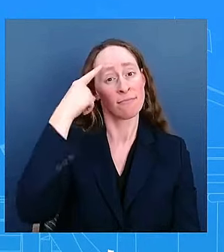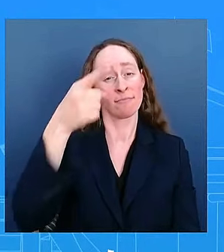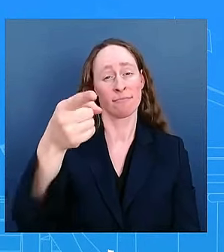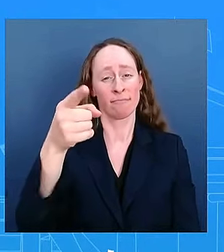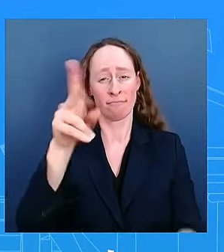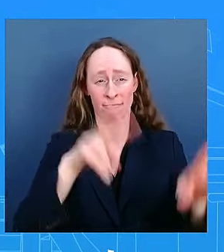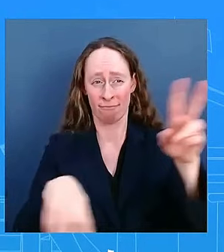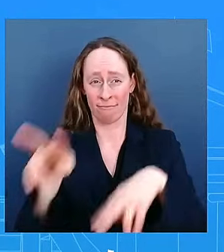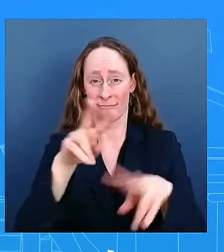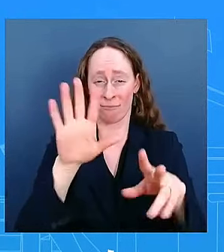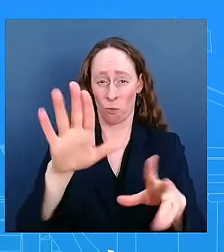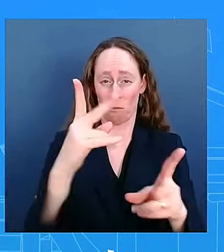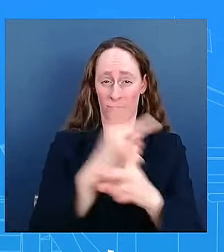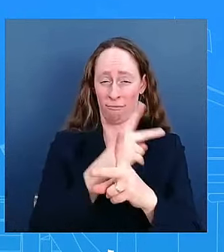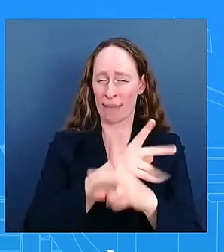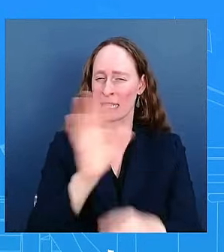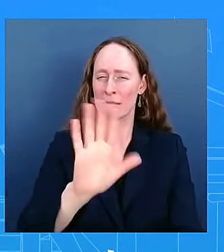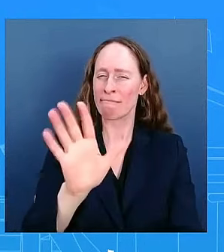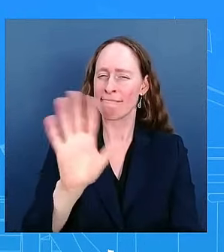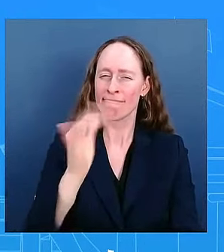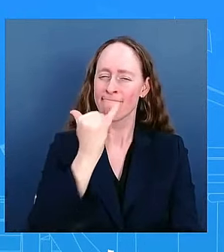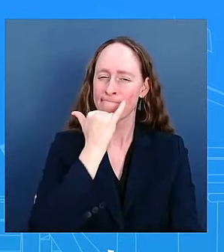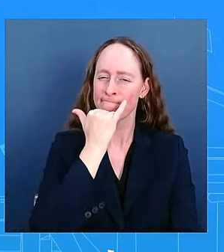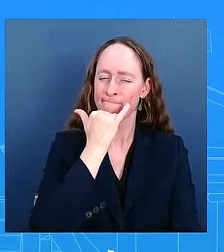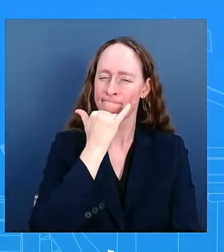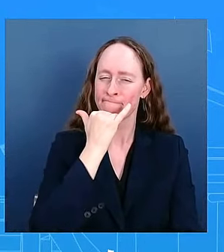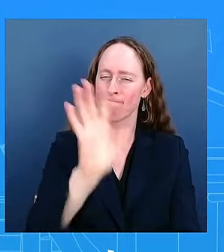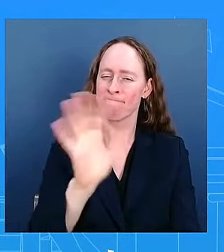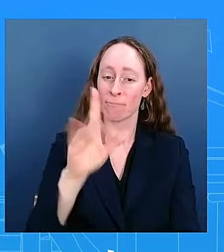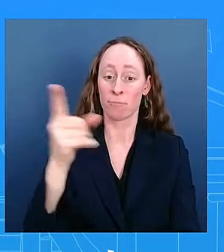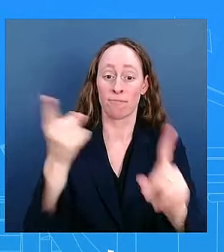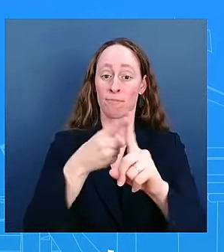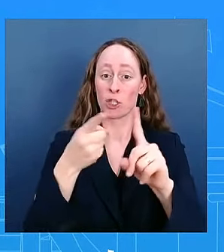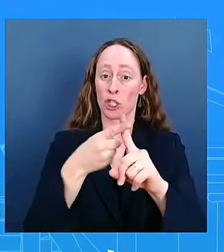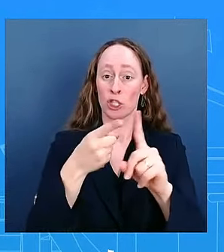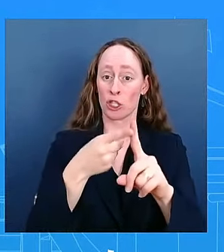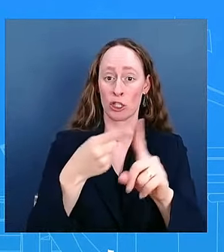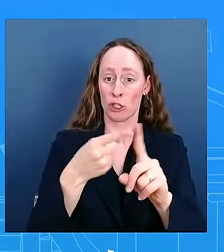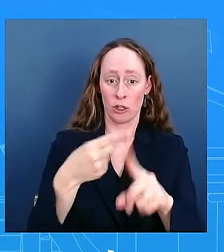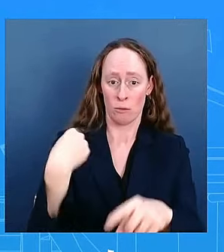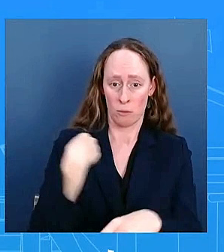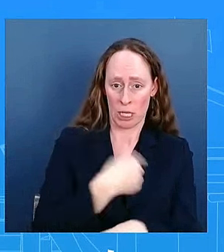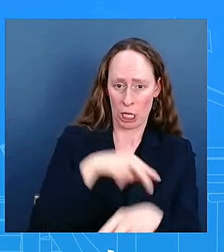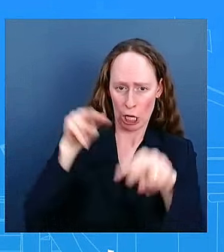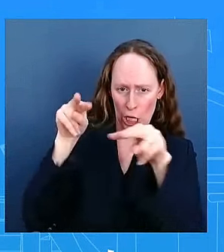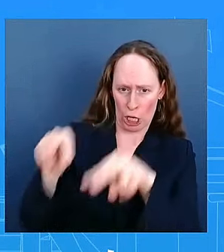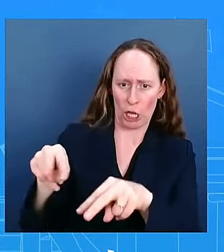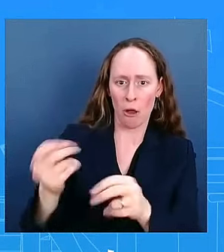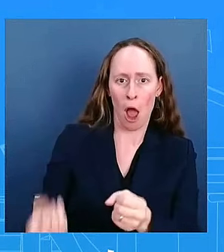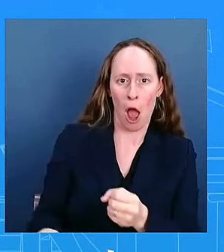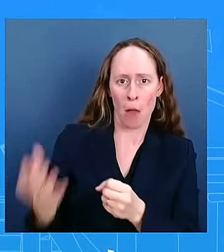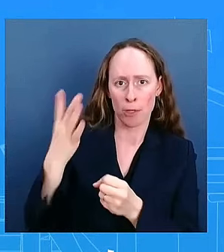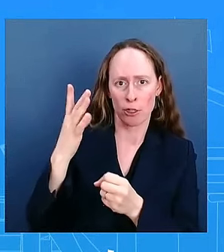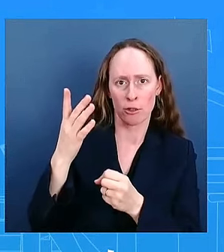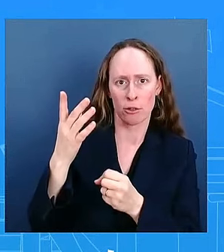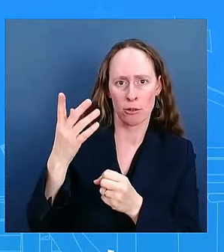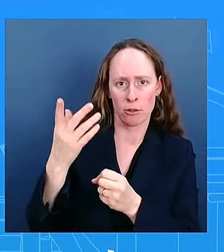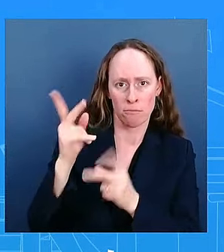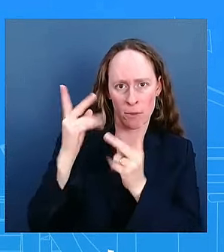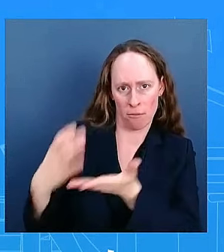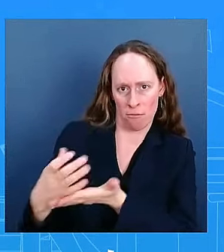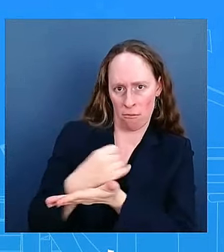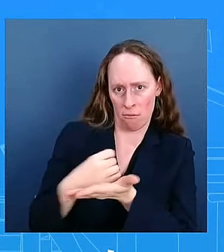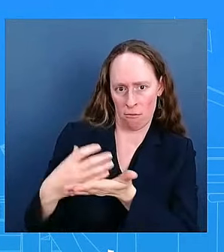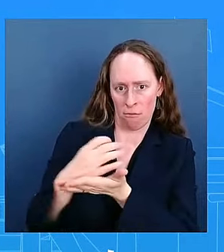measuring wage trends from uh what i guess is january 21 is that what you're doing january of 2021 yeah january